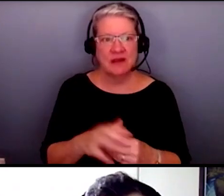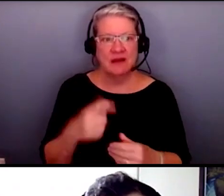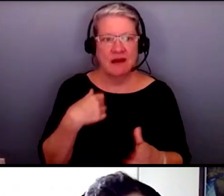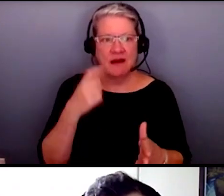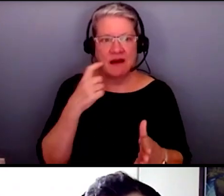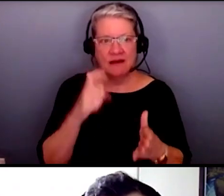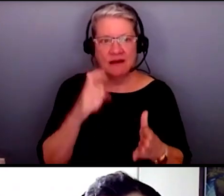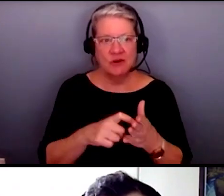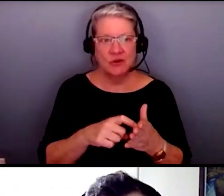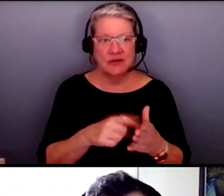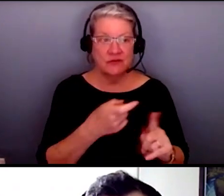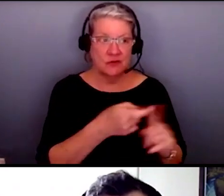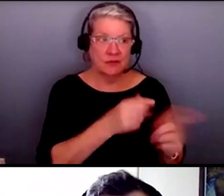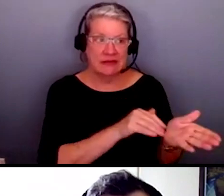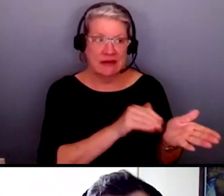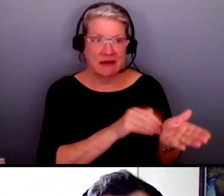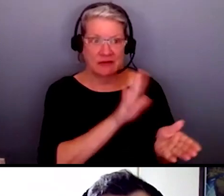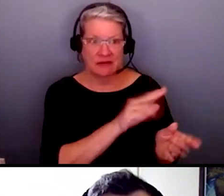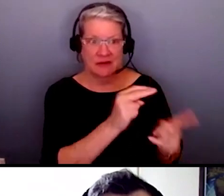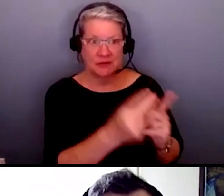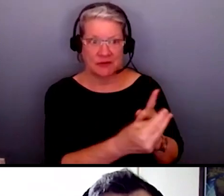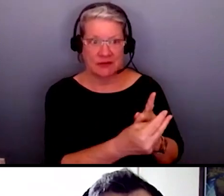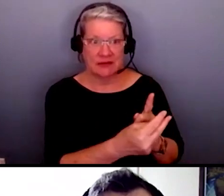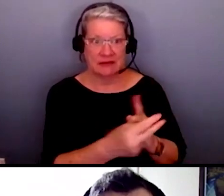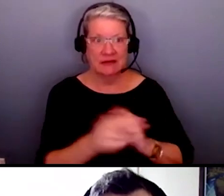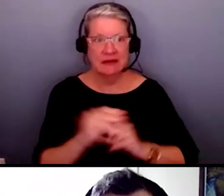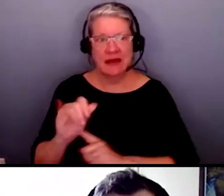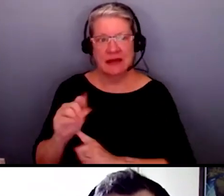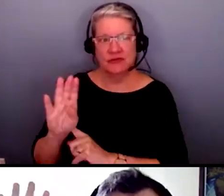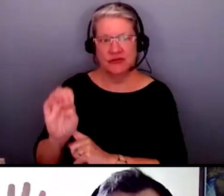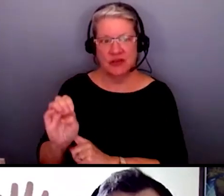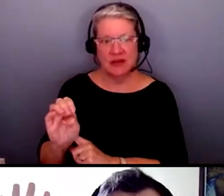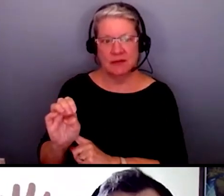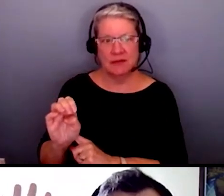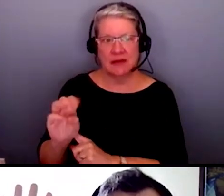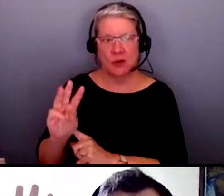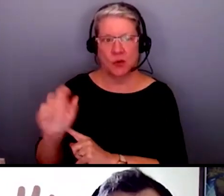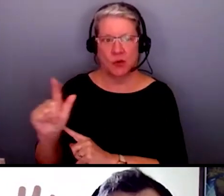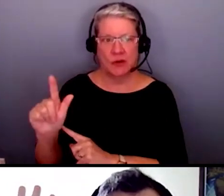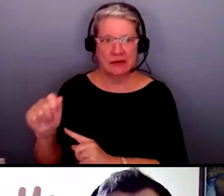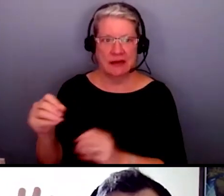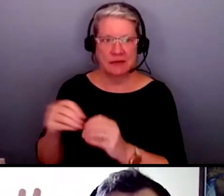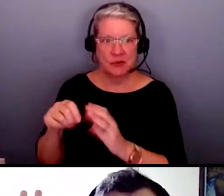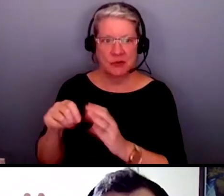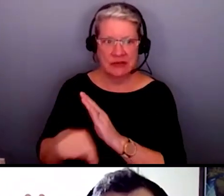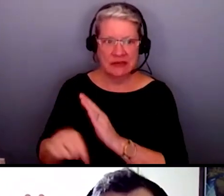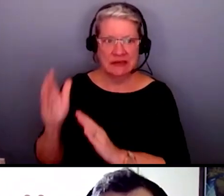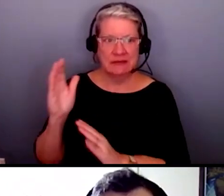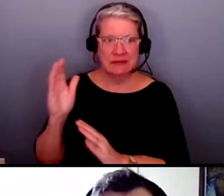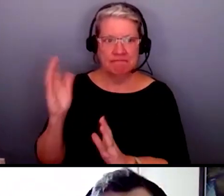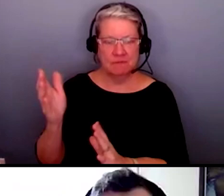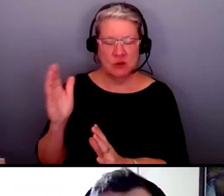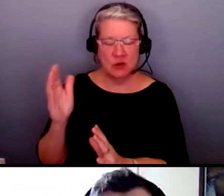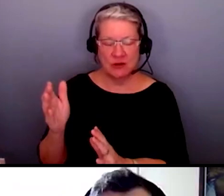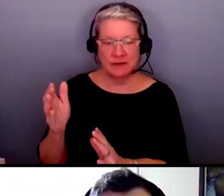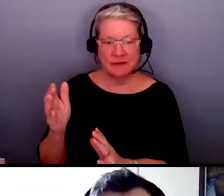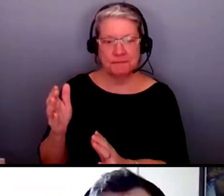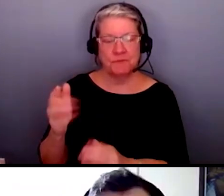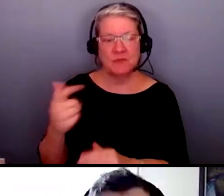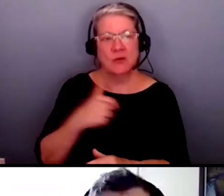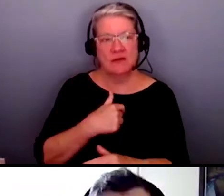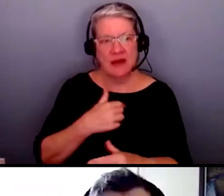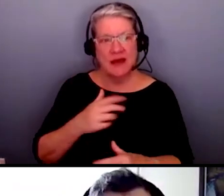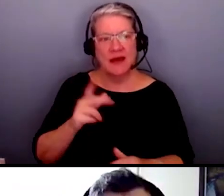on on the physician side and and i know um jamie or will can speak in more depth but we've had uh colleagues uh um who have